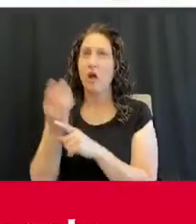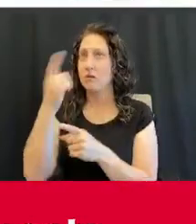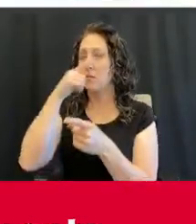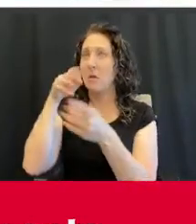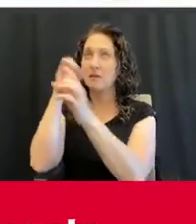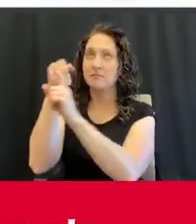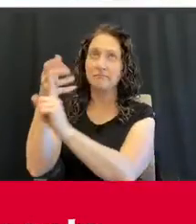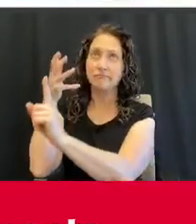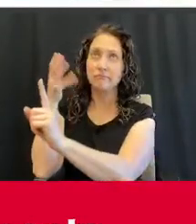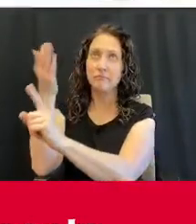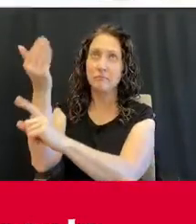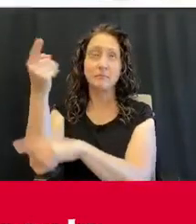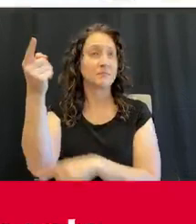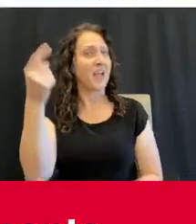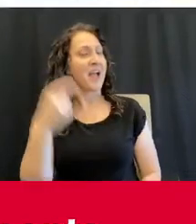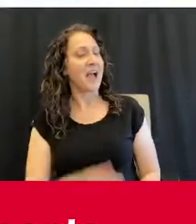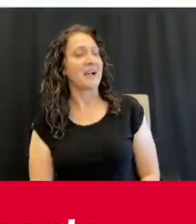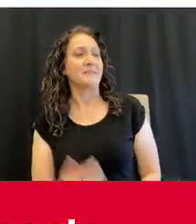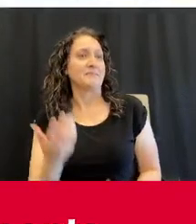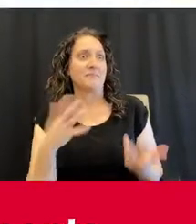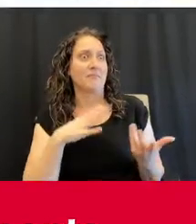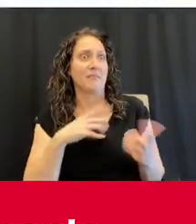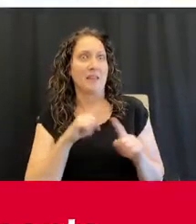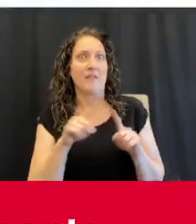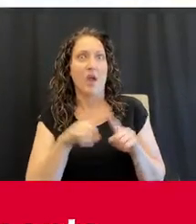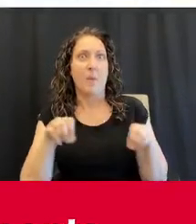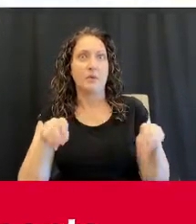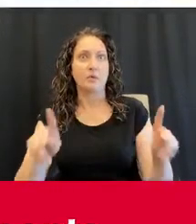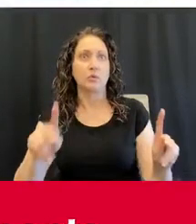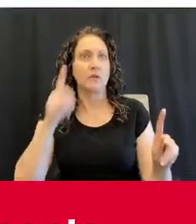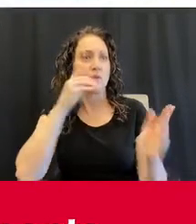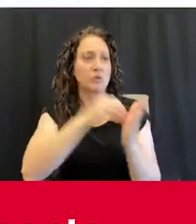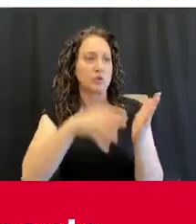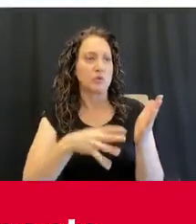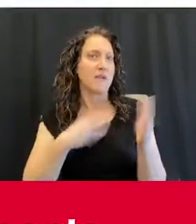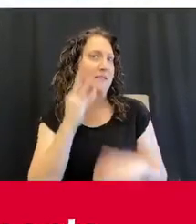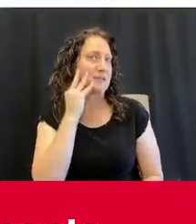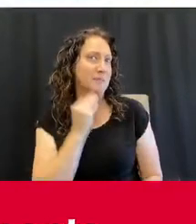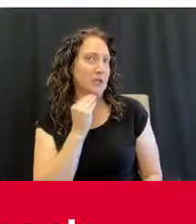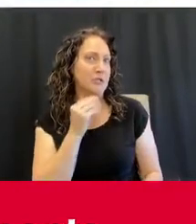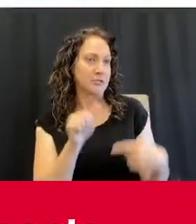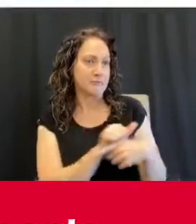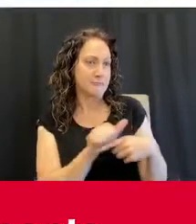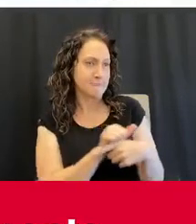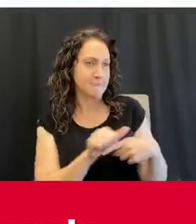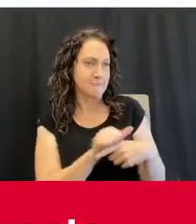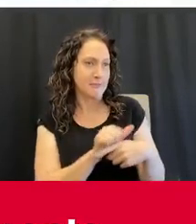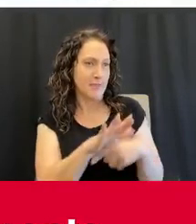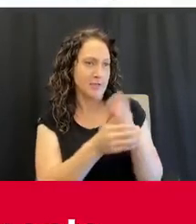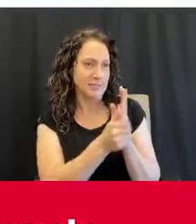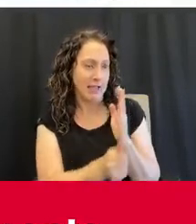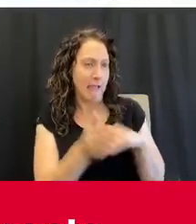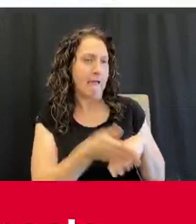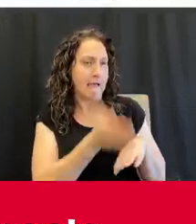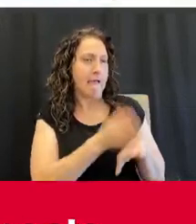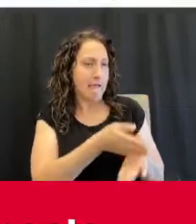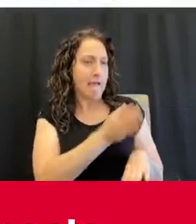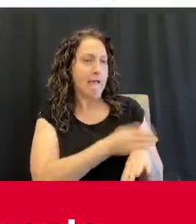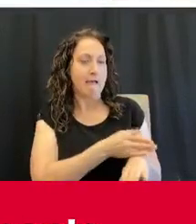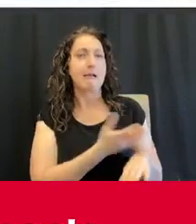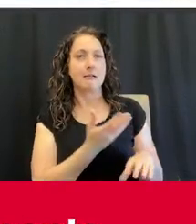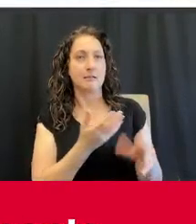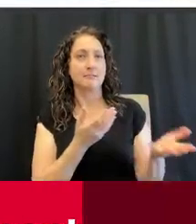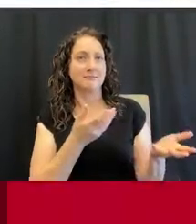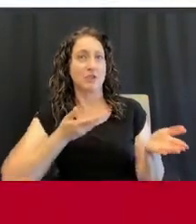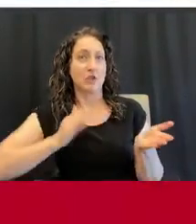We look for opportunities for the students to get some opportunities to develop some skills, some actions.